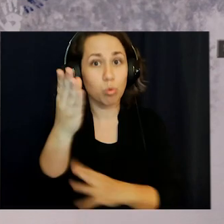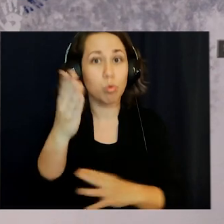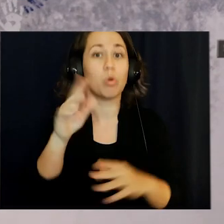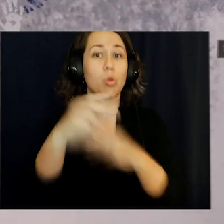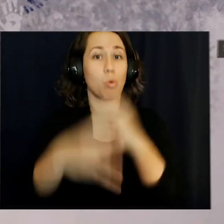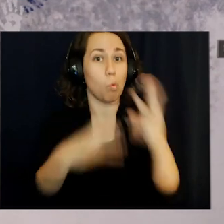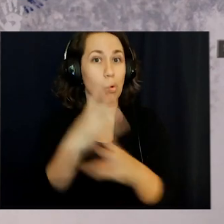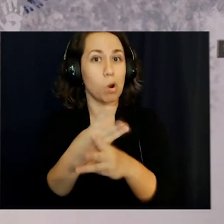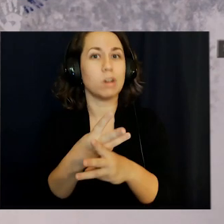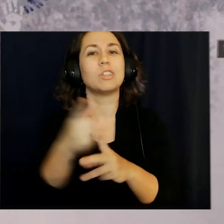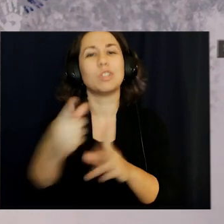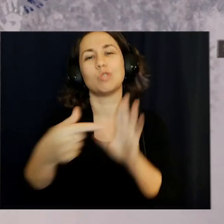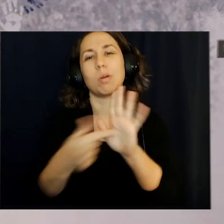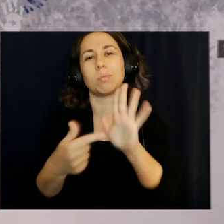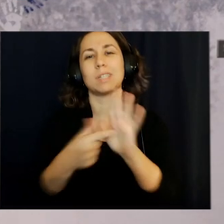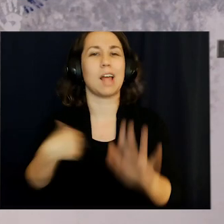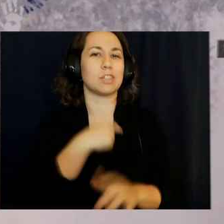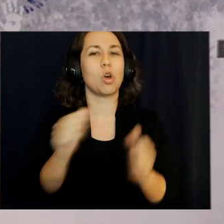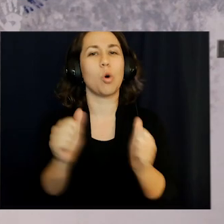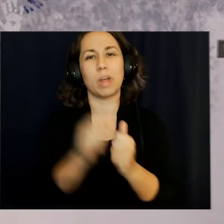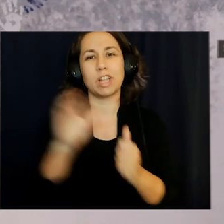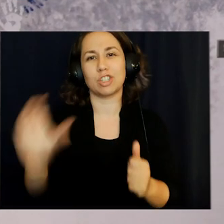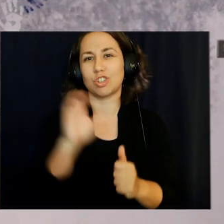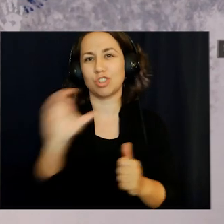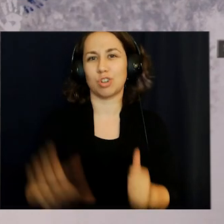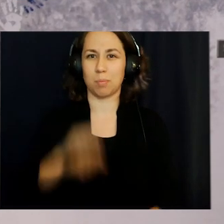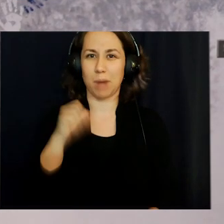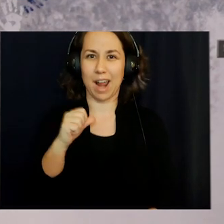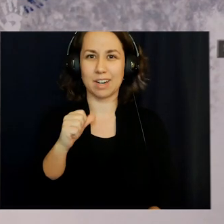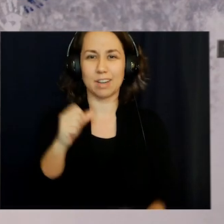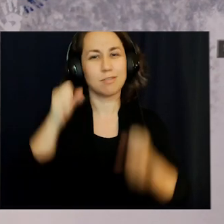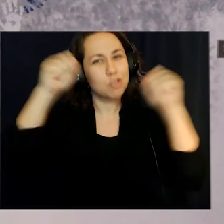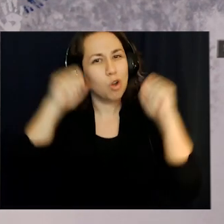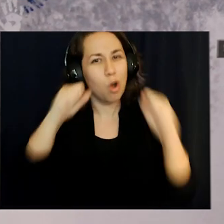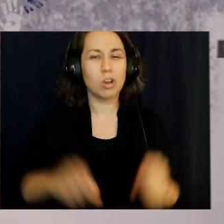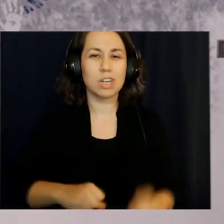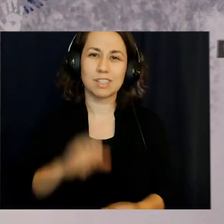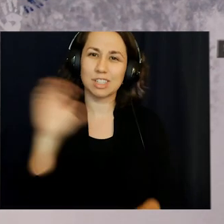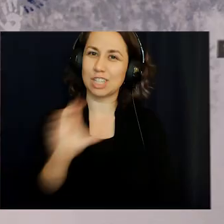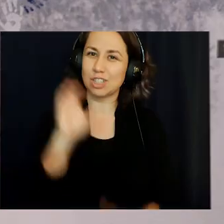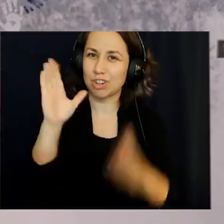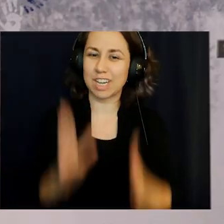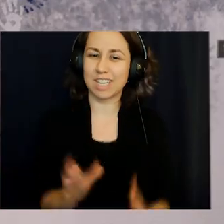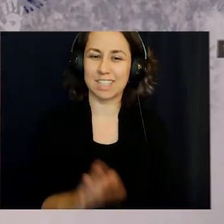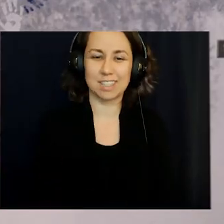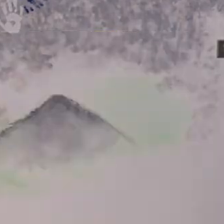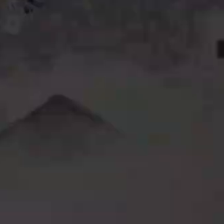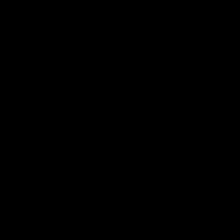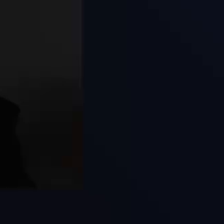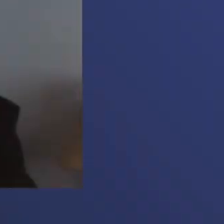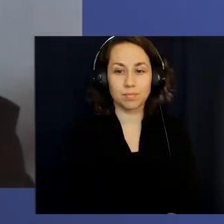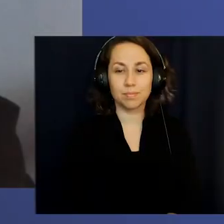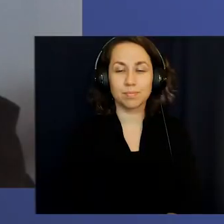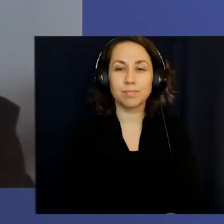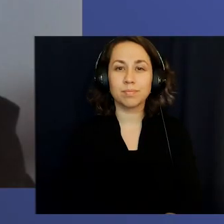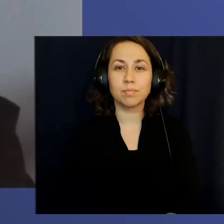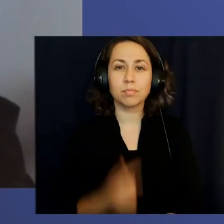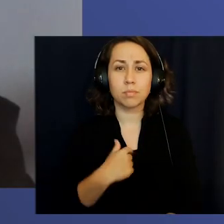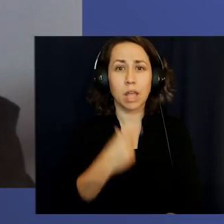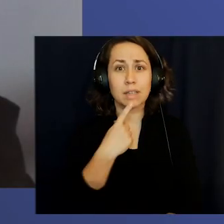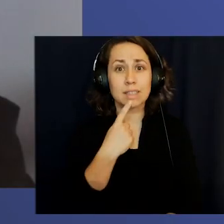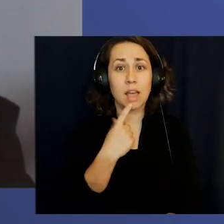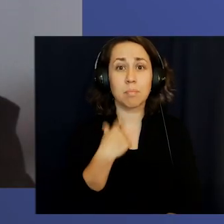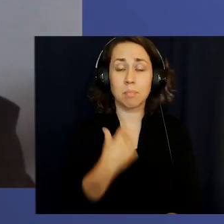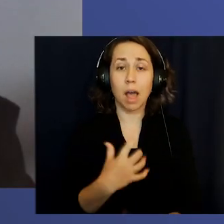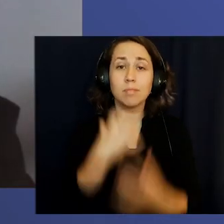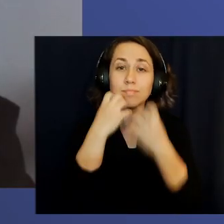as you go out in the world and represent us with Centurion pride. Go Centurions! I would say my